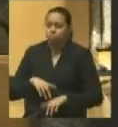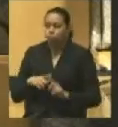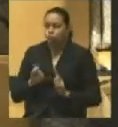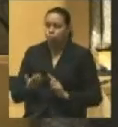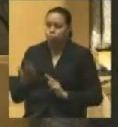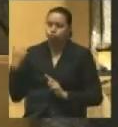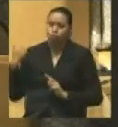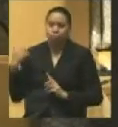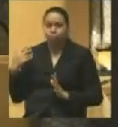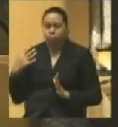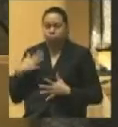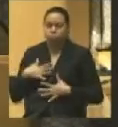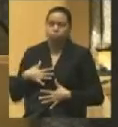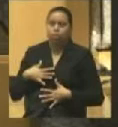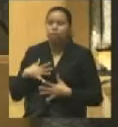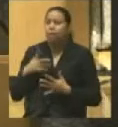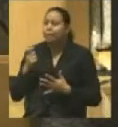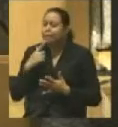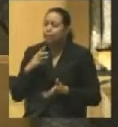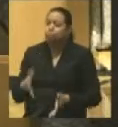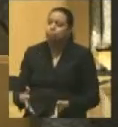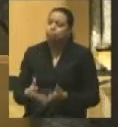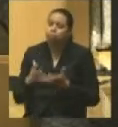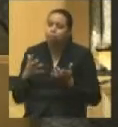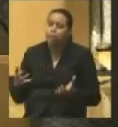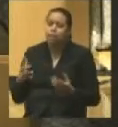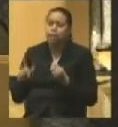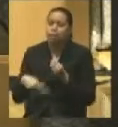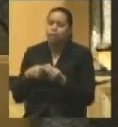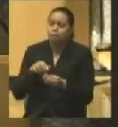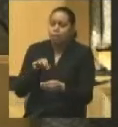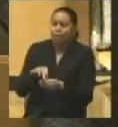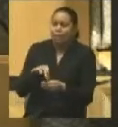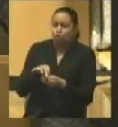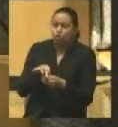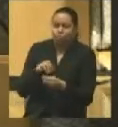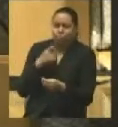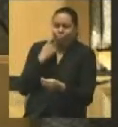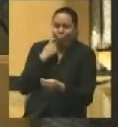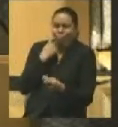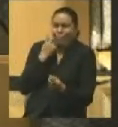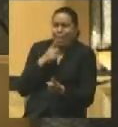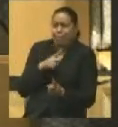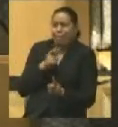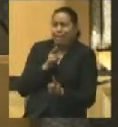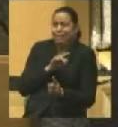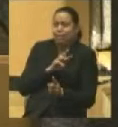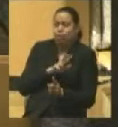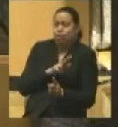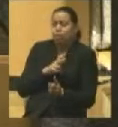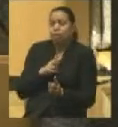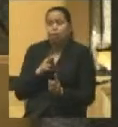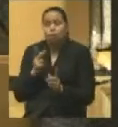He told me he had more anxiety in regard to the election results of yesterday than he had in 1860 when